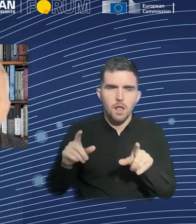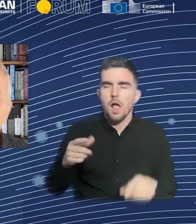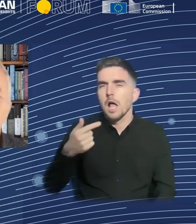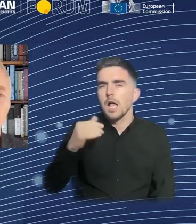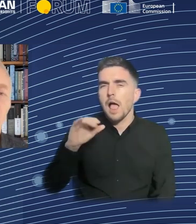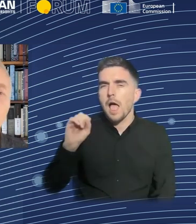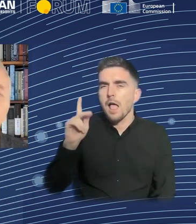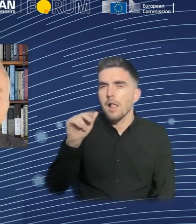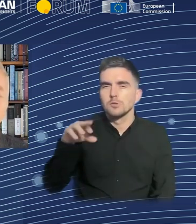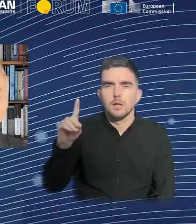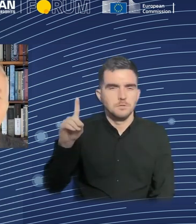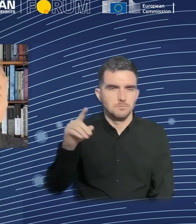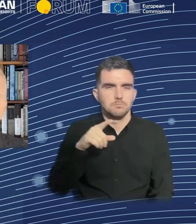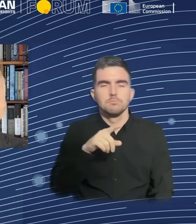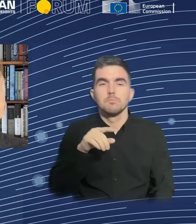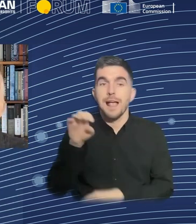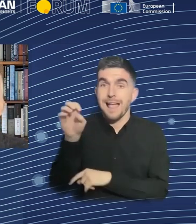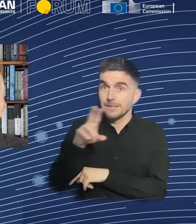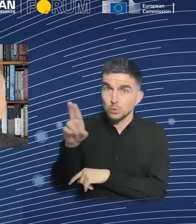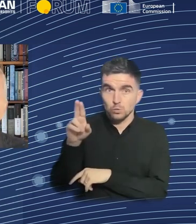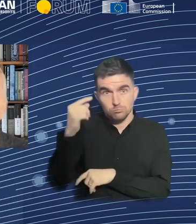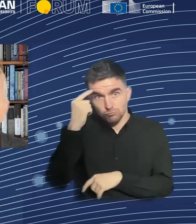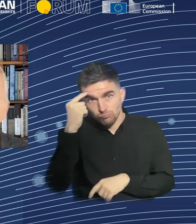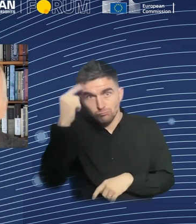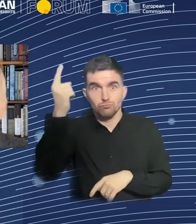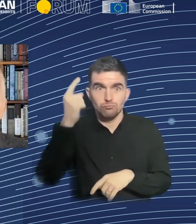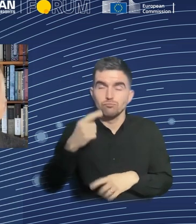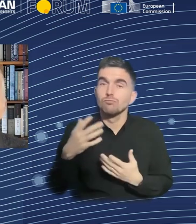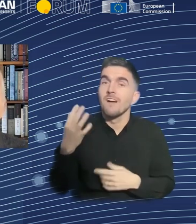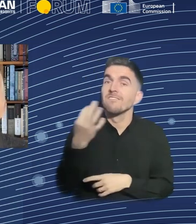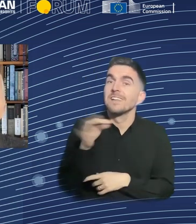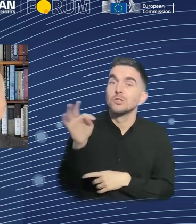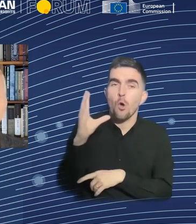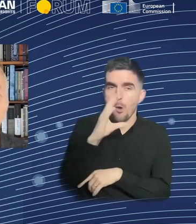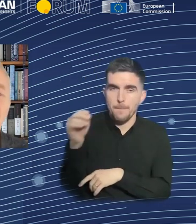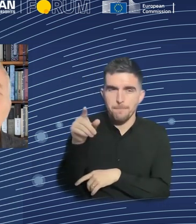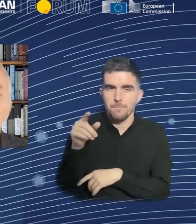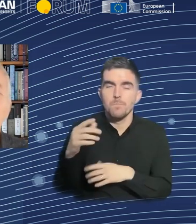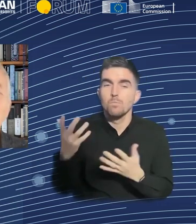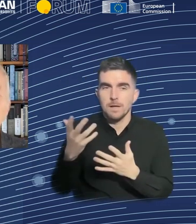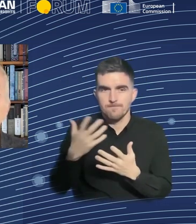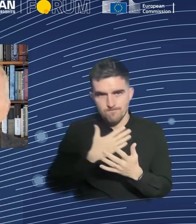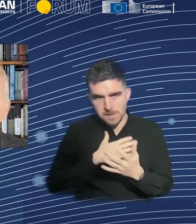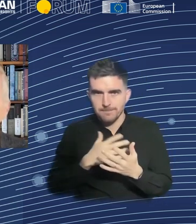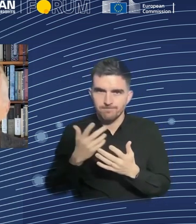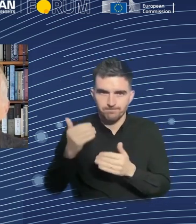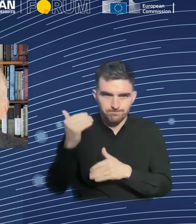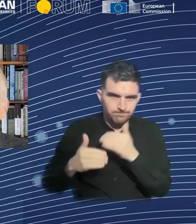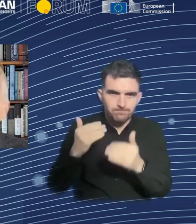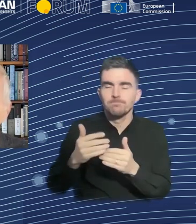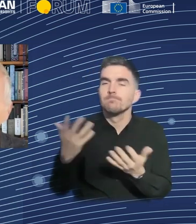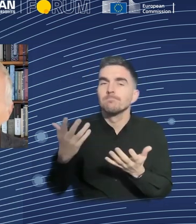which is building automated AI test suites to evaluate other AIs. And that's a great example of